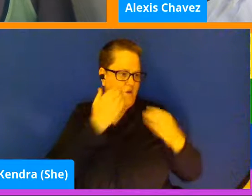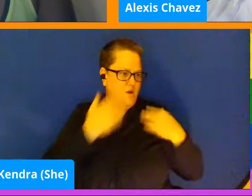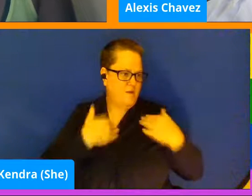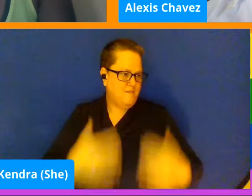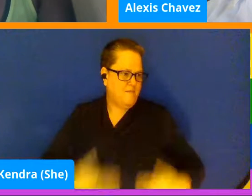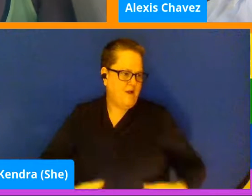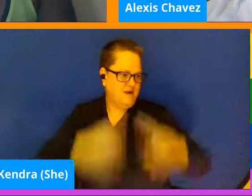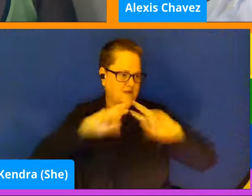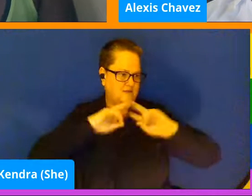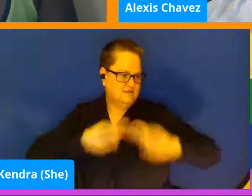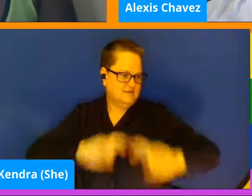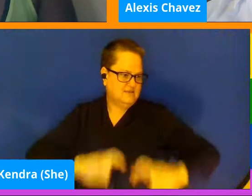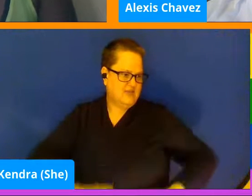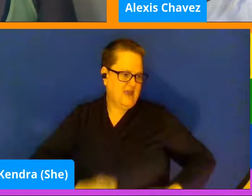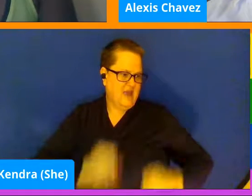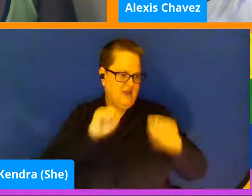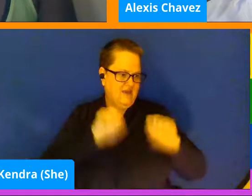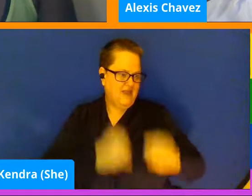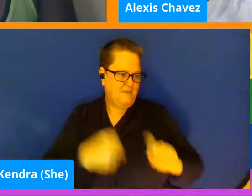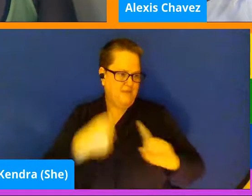really triggering. Um,